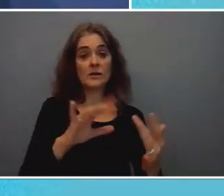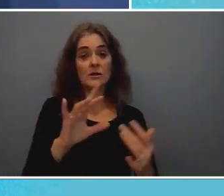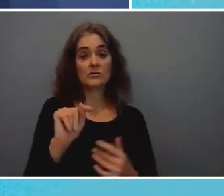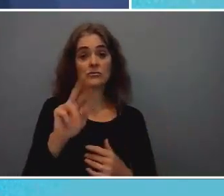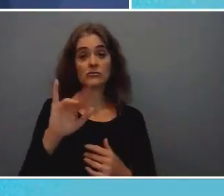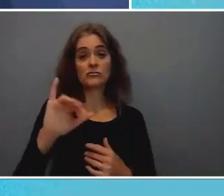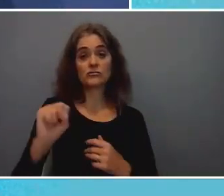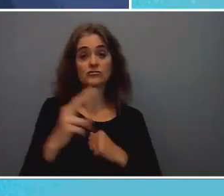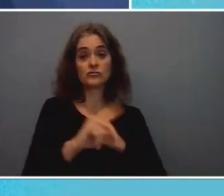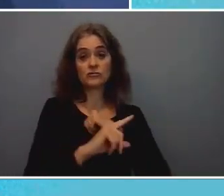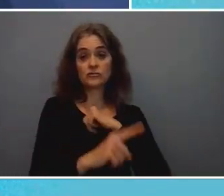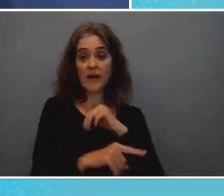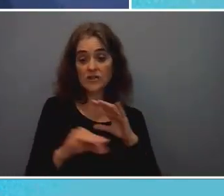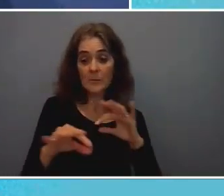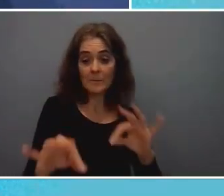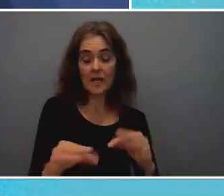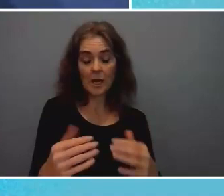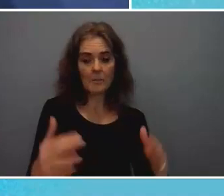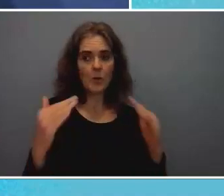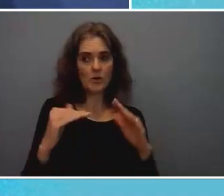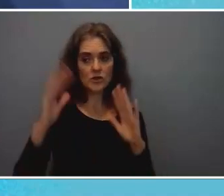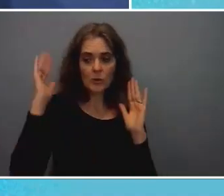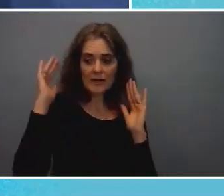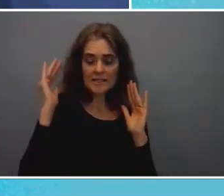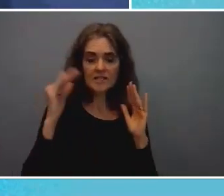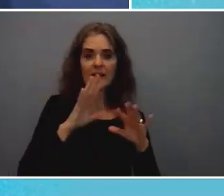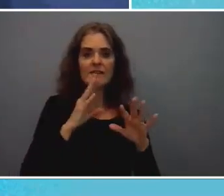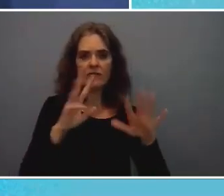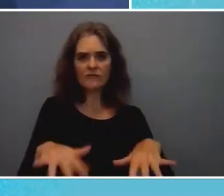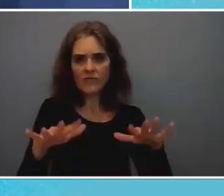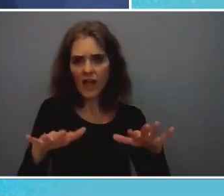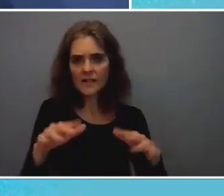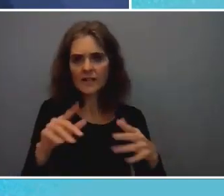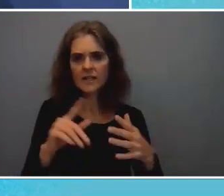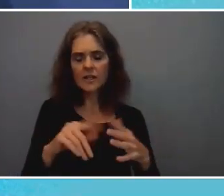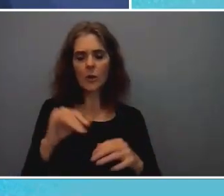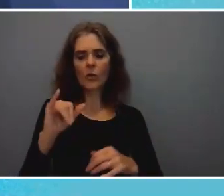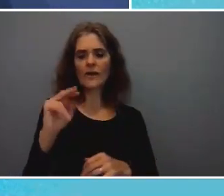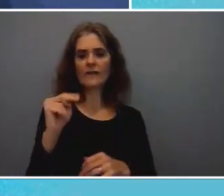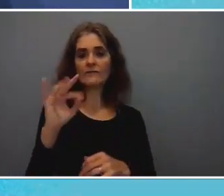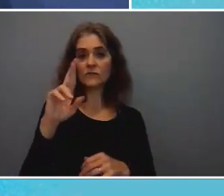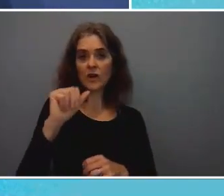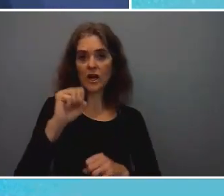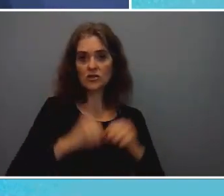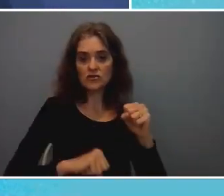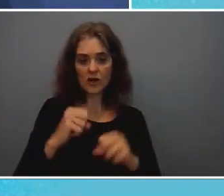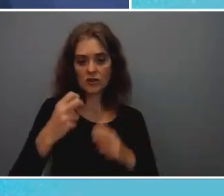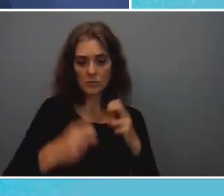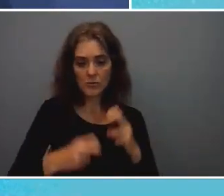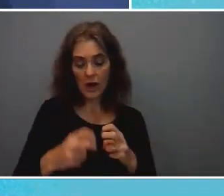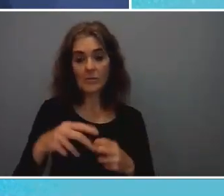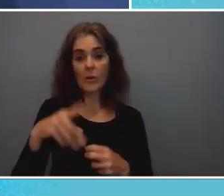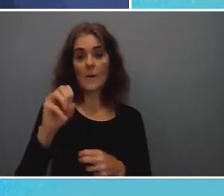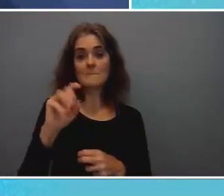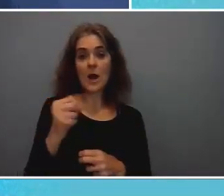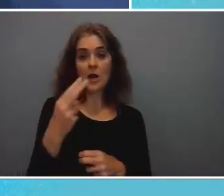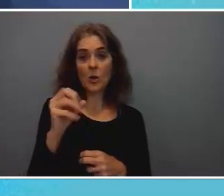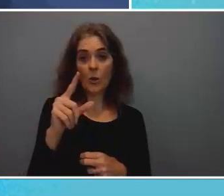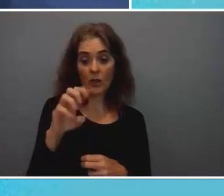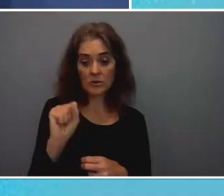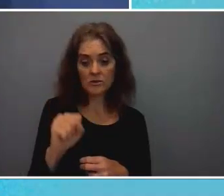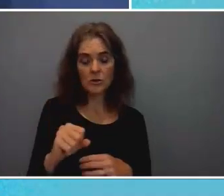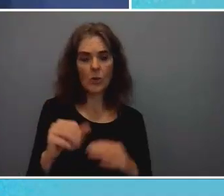anticipate flooding and critical infrastructure how do i use it to identify potholes in the city to make sure that we're doing equitable